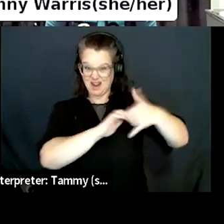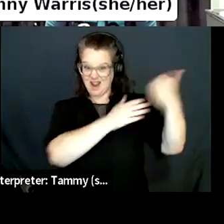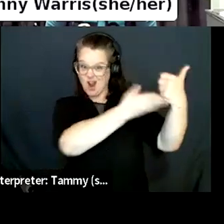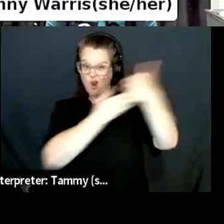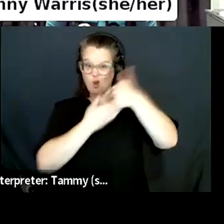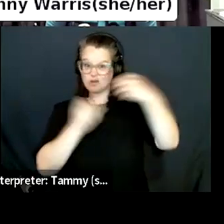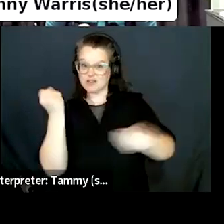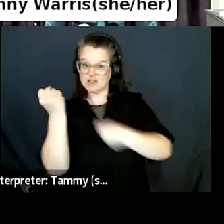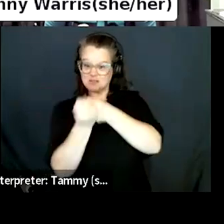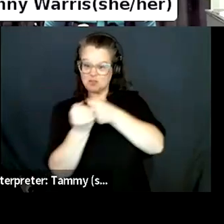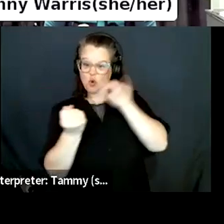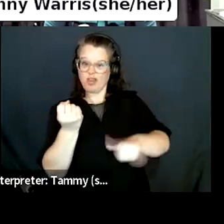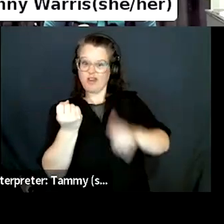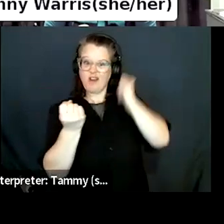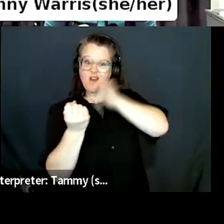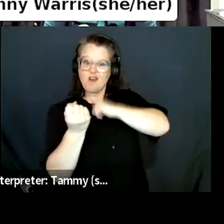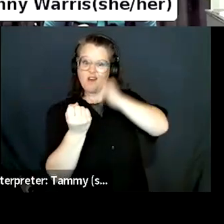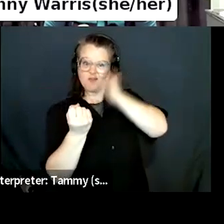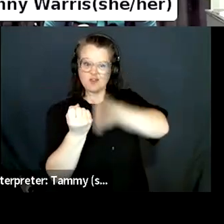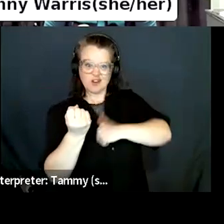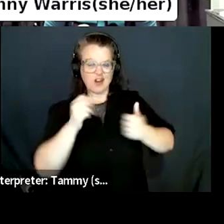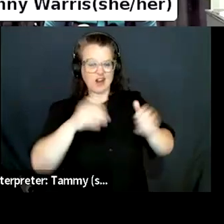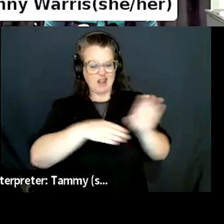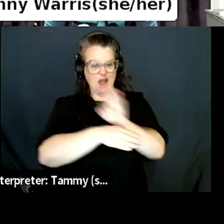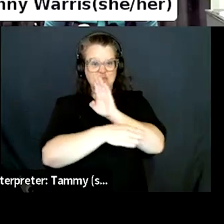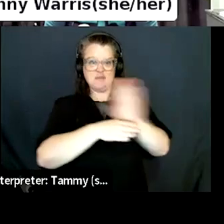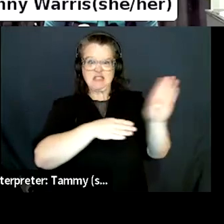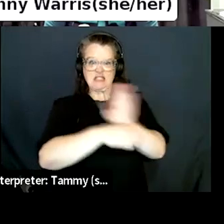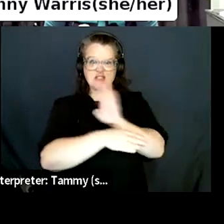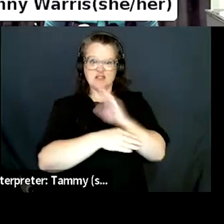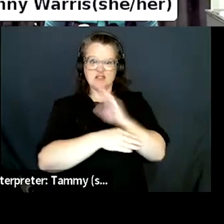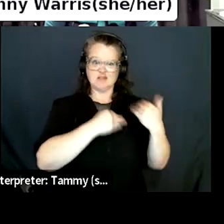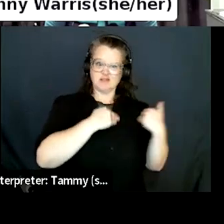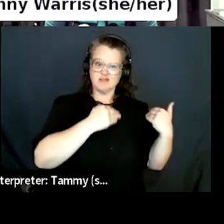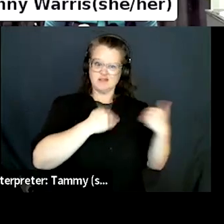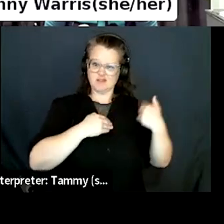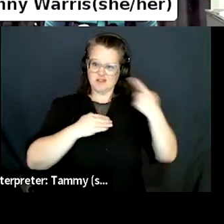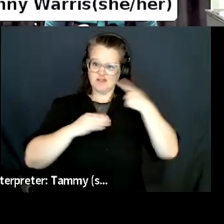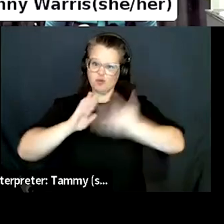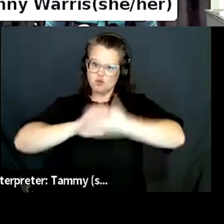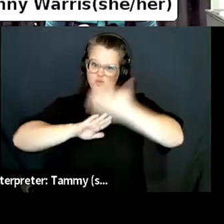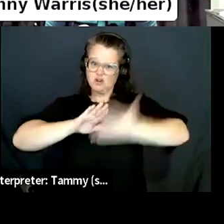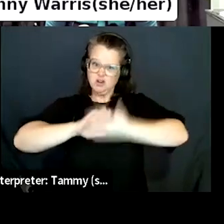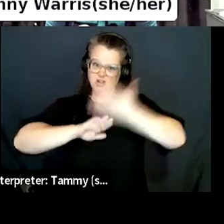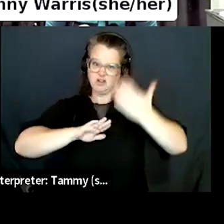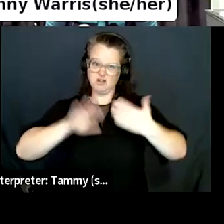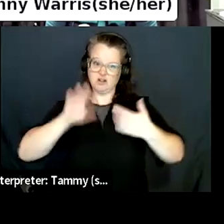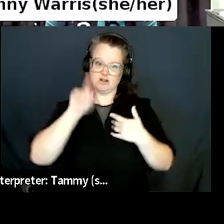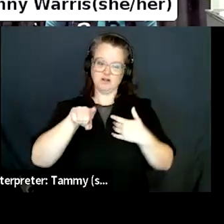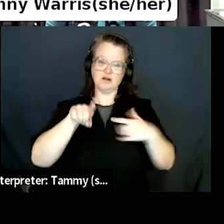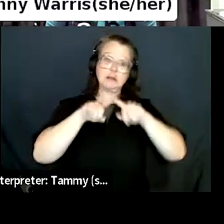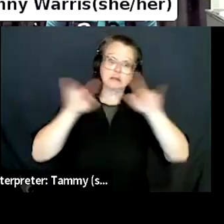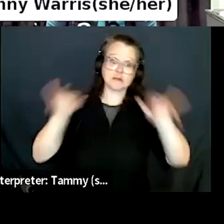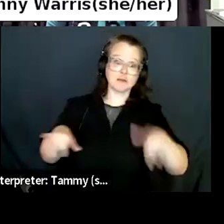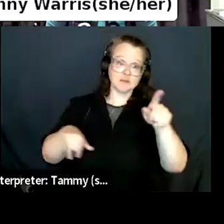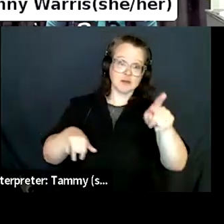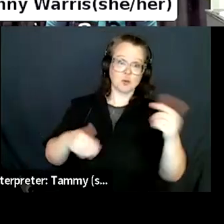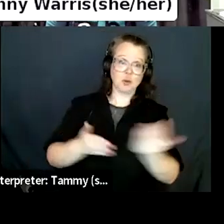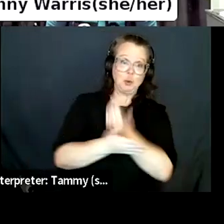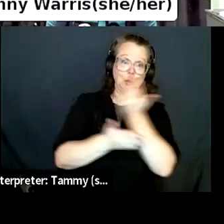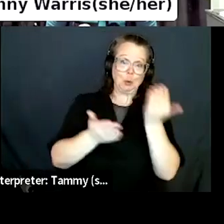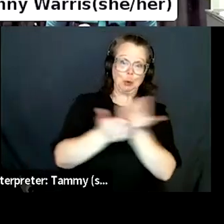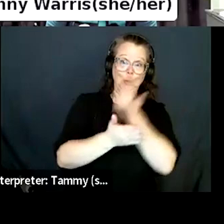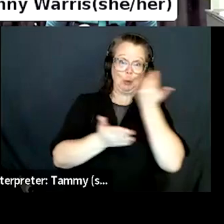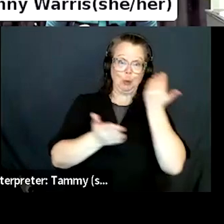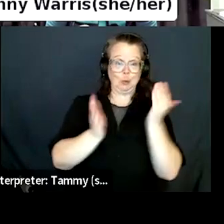your experience, uh, uh, uh, with onboarding as you launch your new spaces. Um, I know that